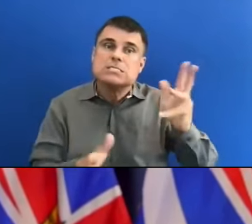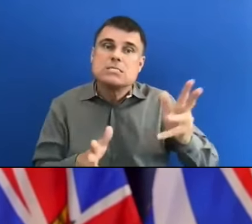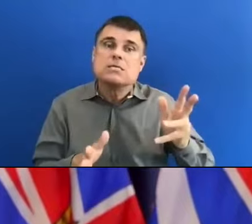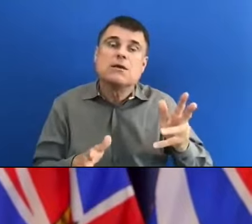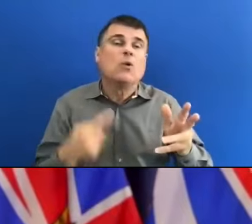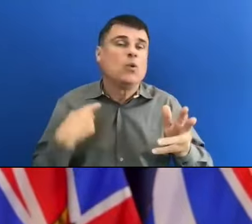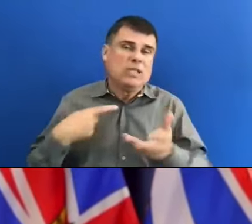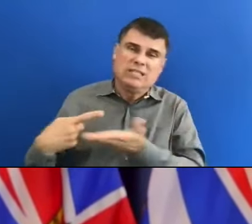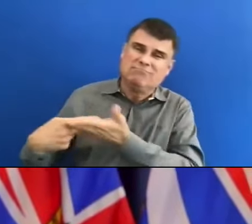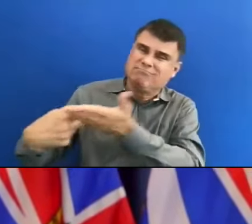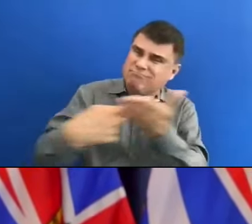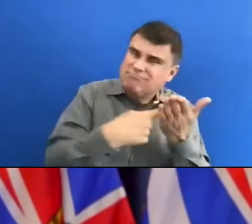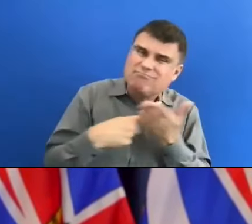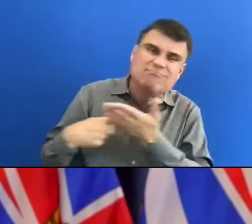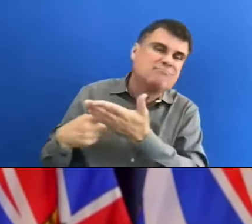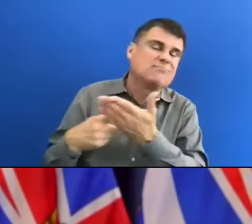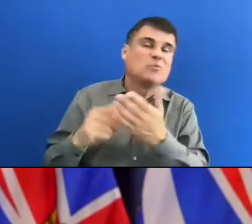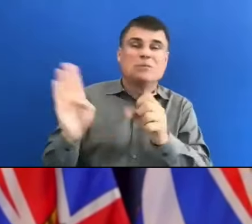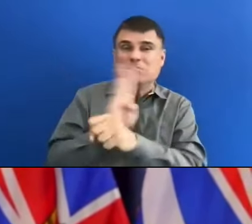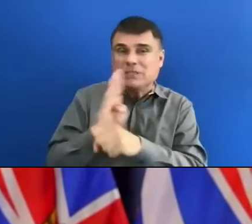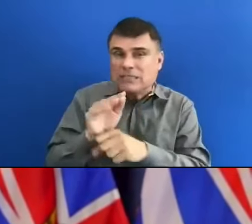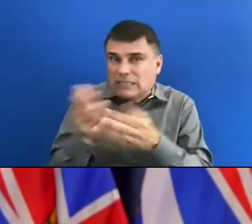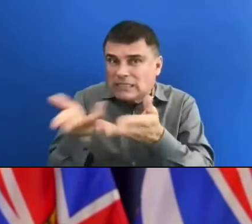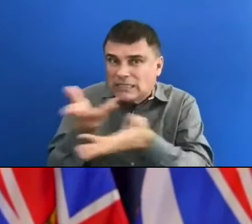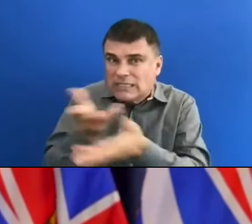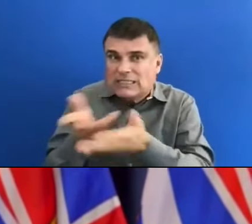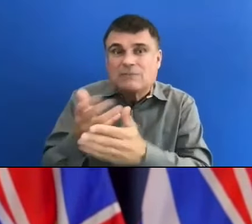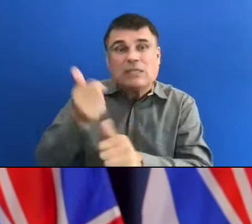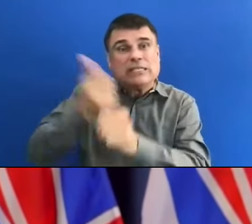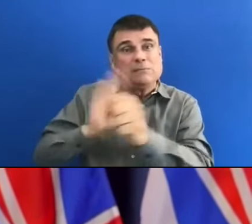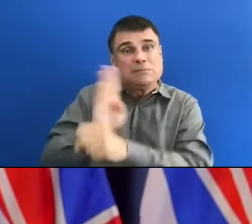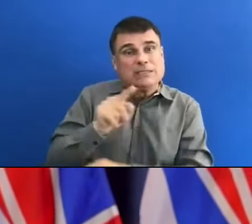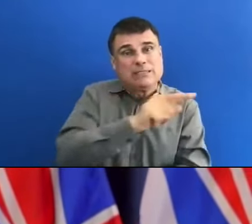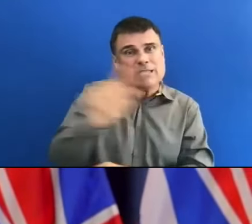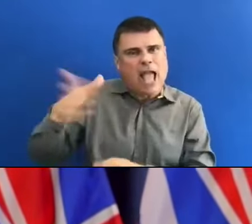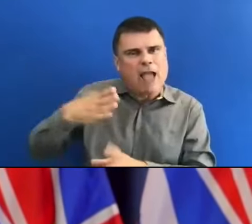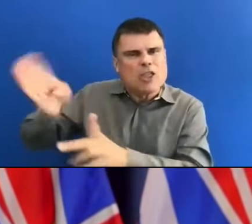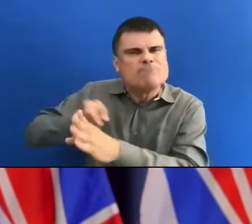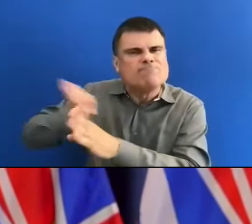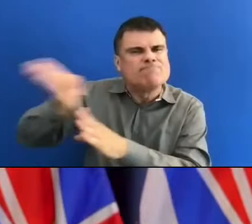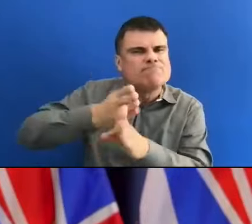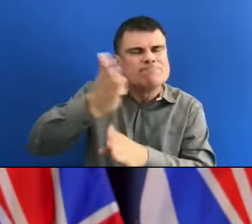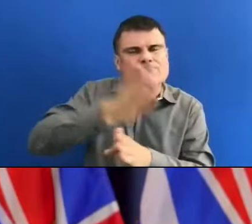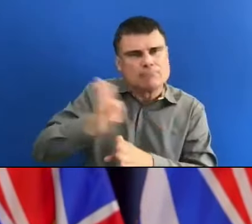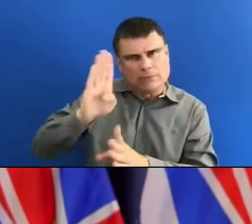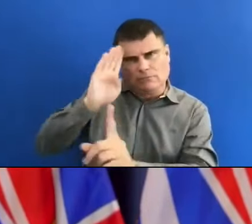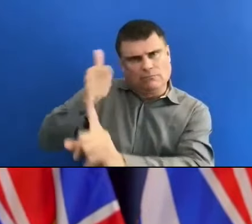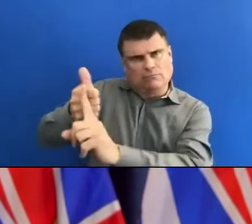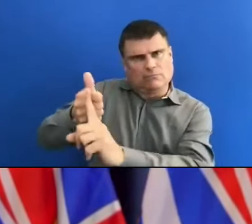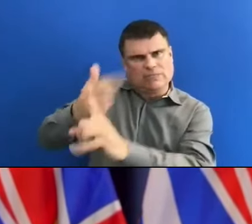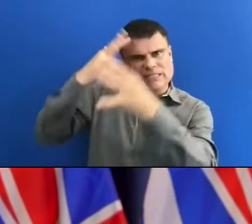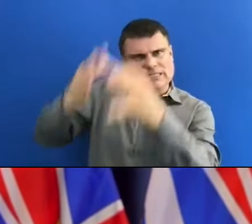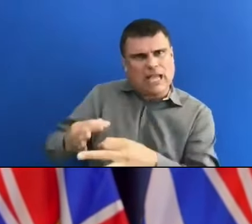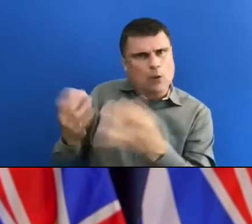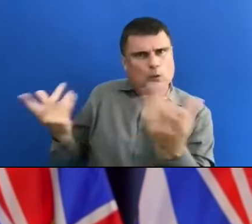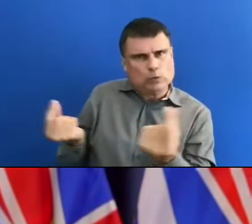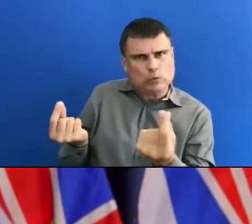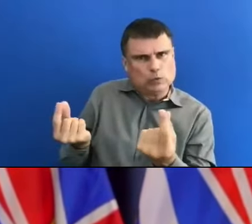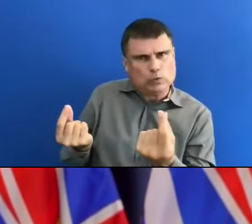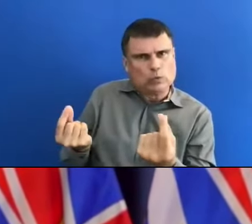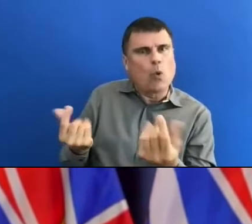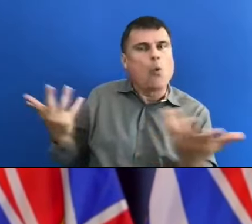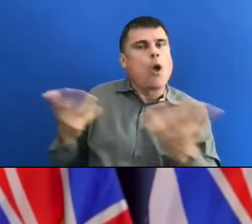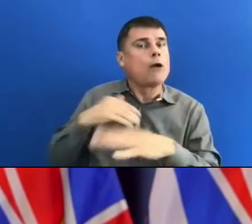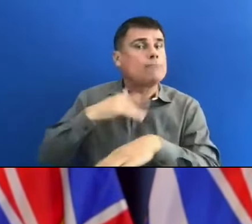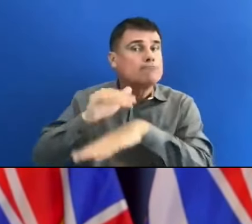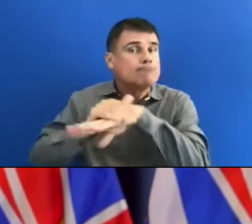some challenges. Every business will decide what they want to do, how much comfort that their patrons would like and how much comfort that they have